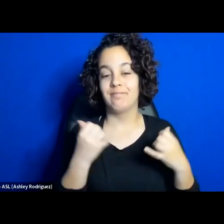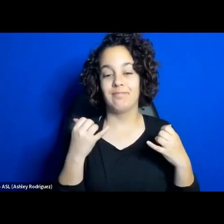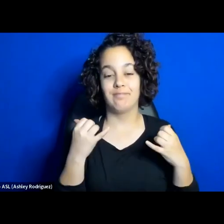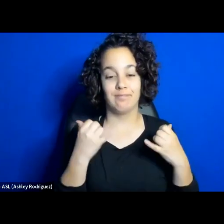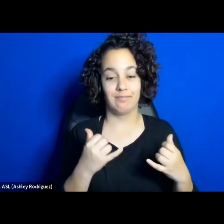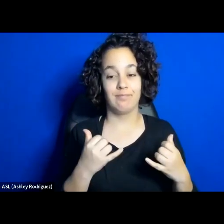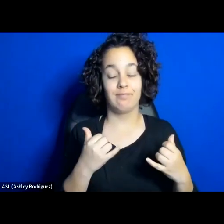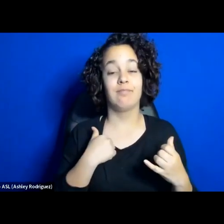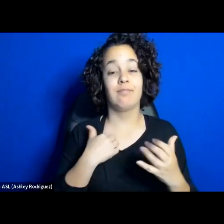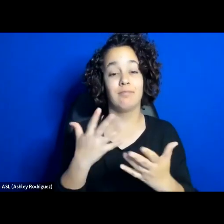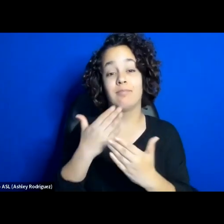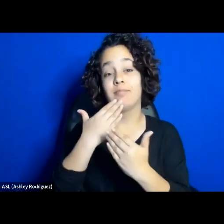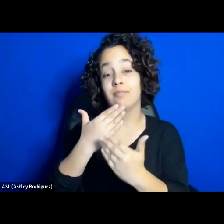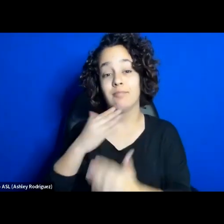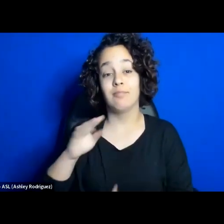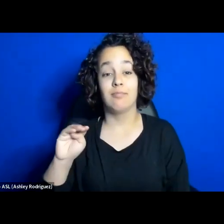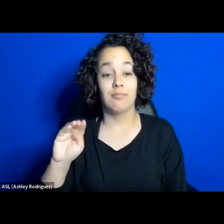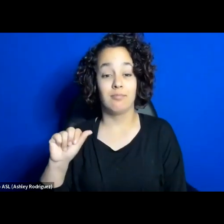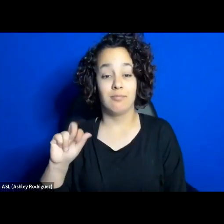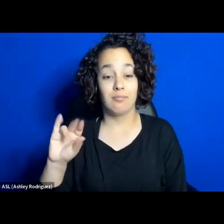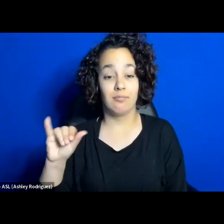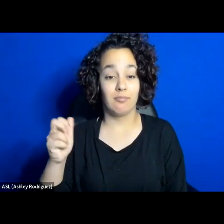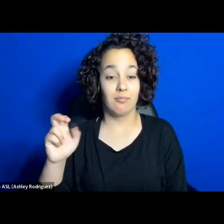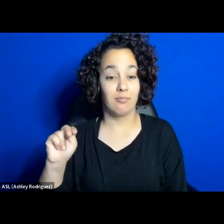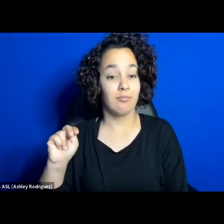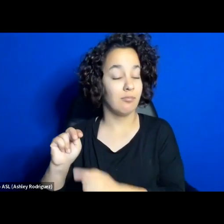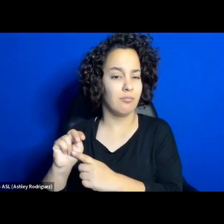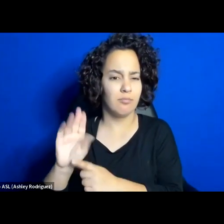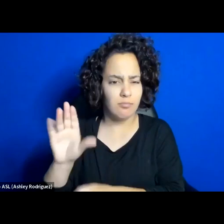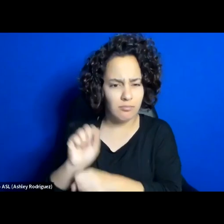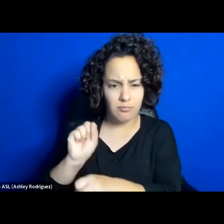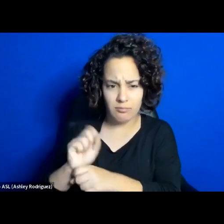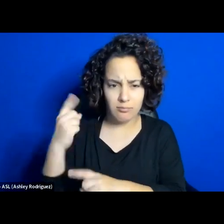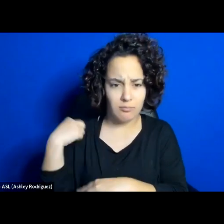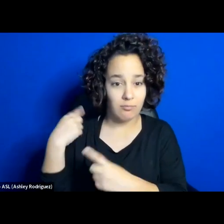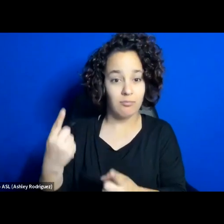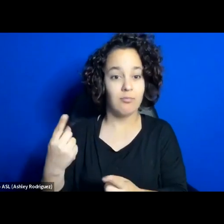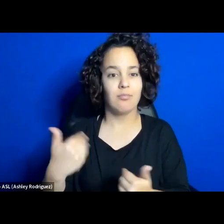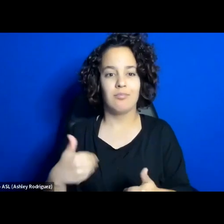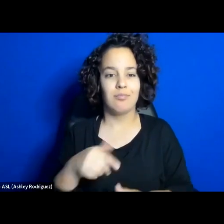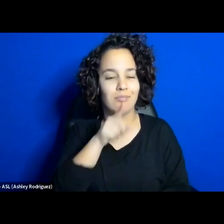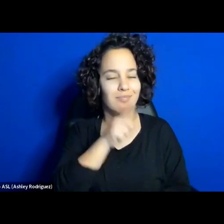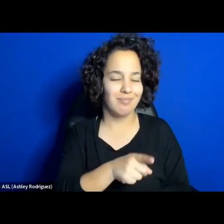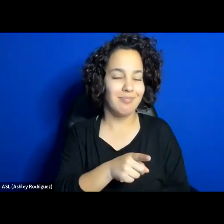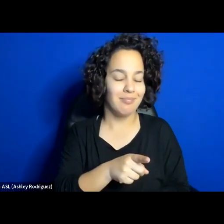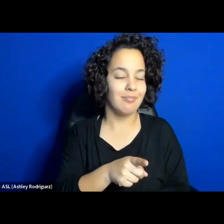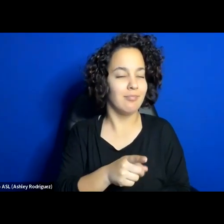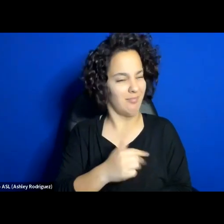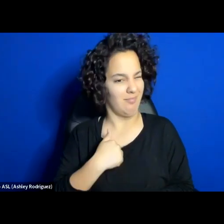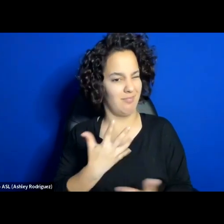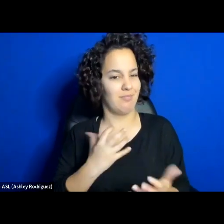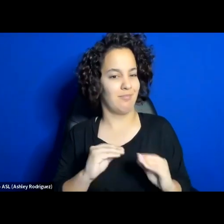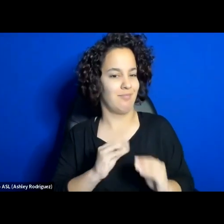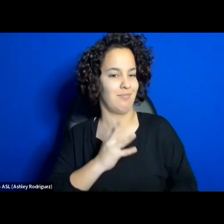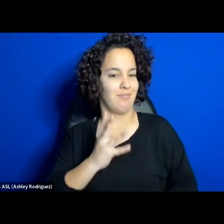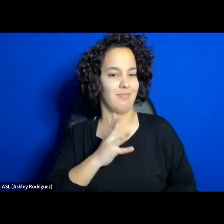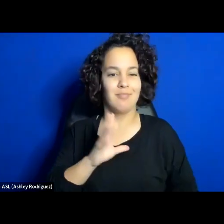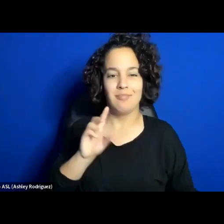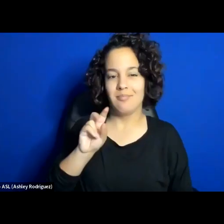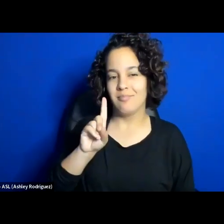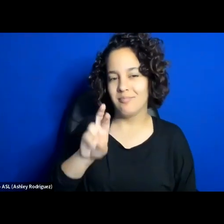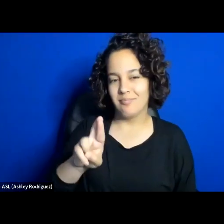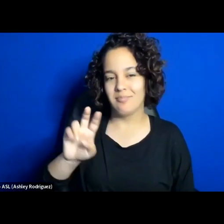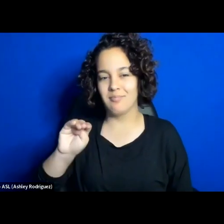Marjan for all the efforts she put. I should actually say Dr. Mousavi, to be formal. But it's rather